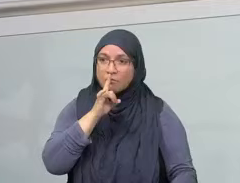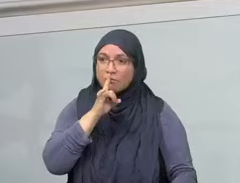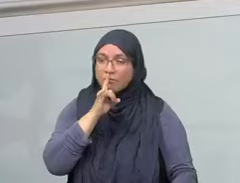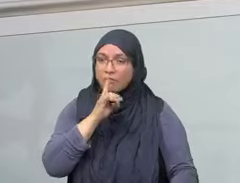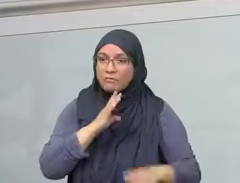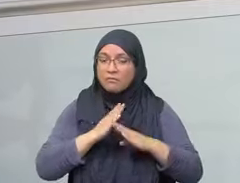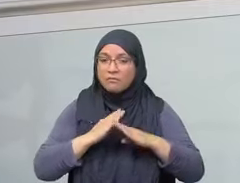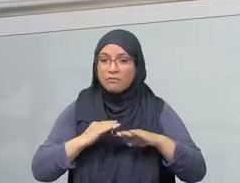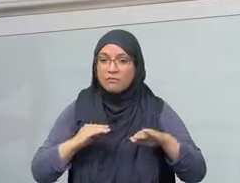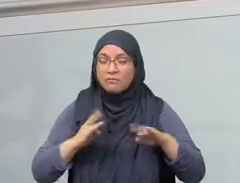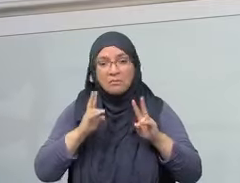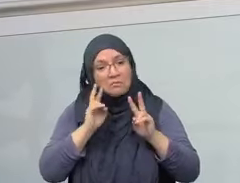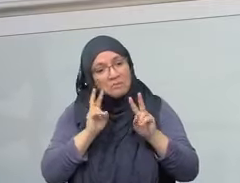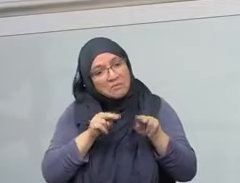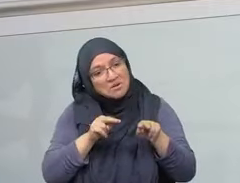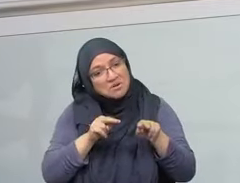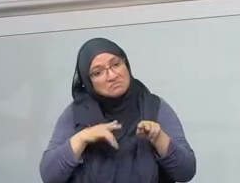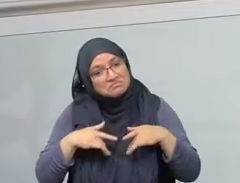And to not say a word.